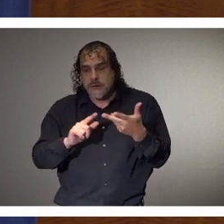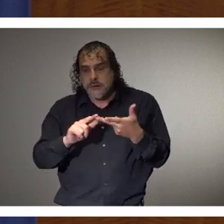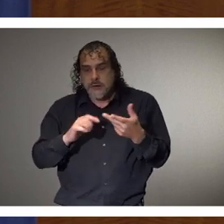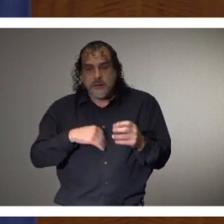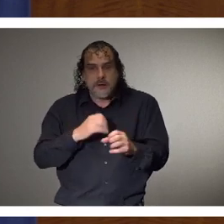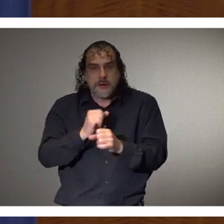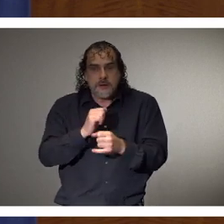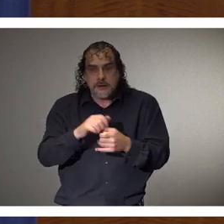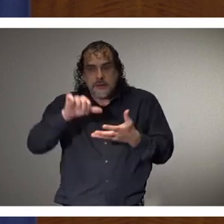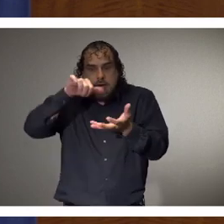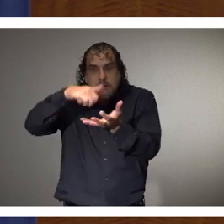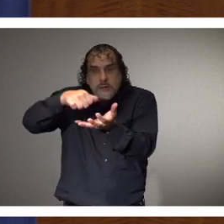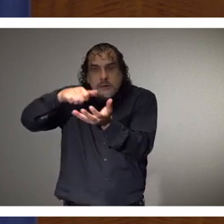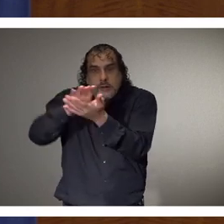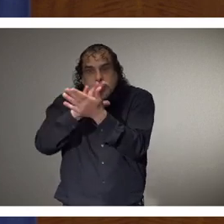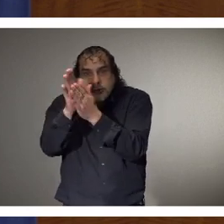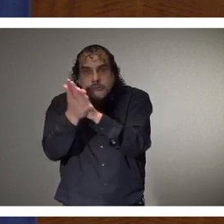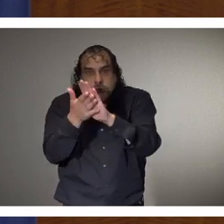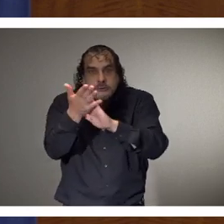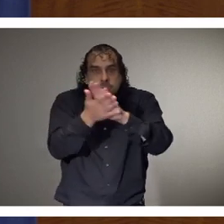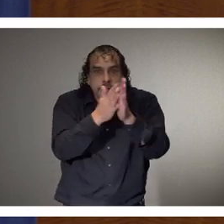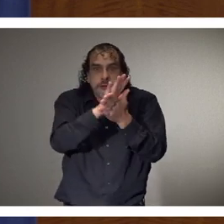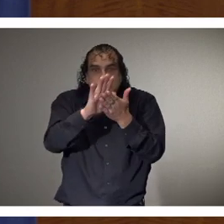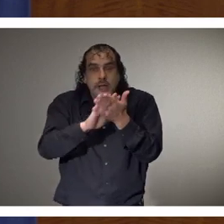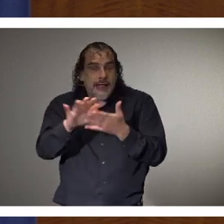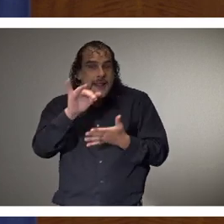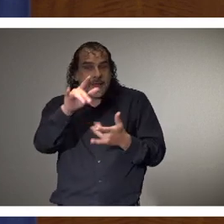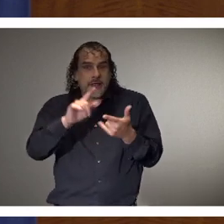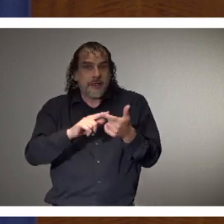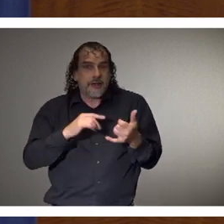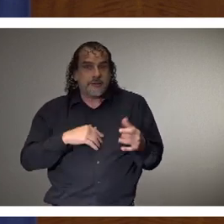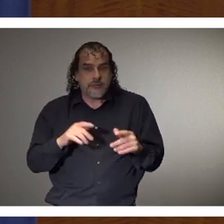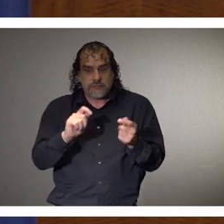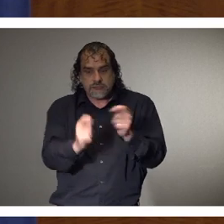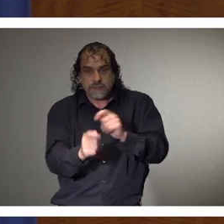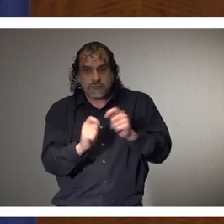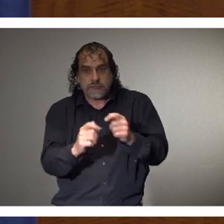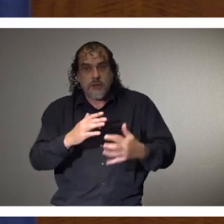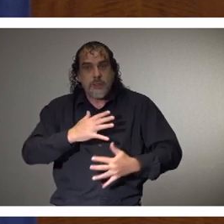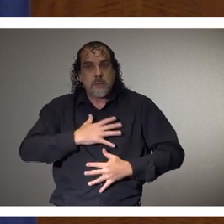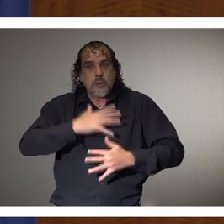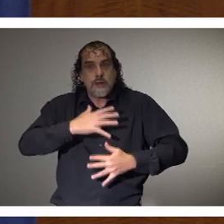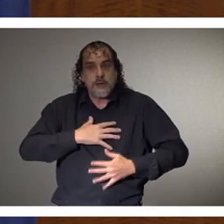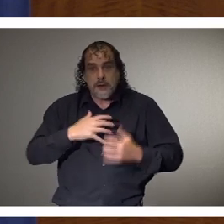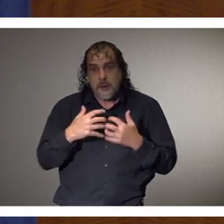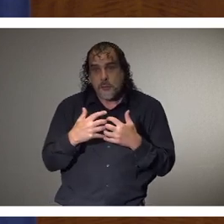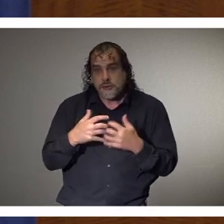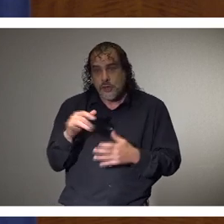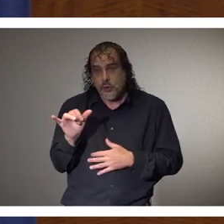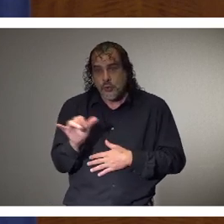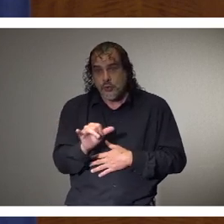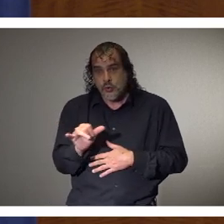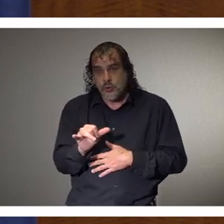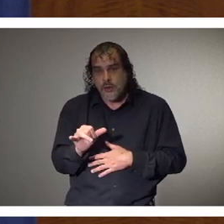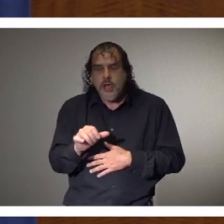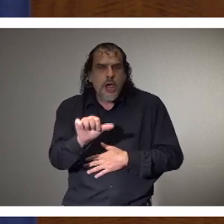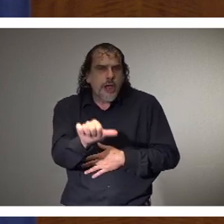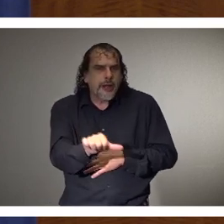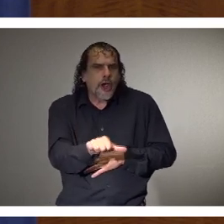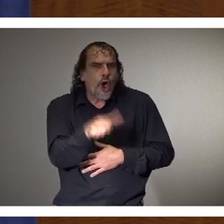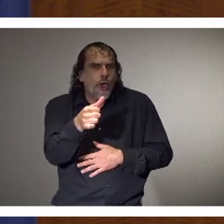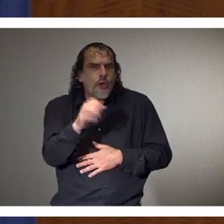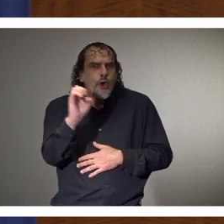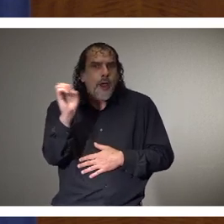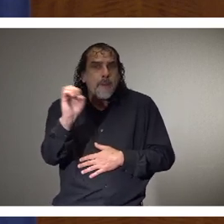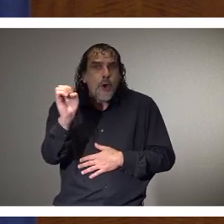produce hand sanitizer, and even to help us convert ventilators. In other emergencies, we've seen